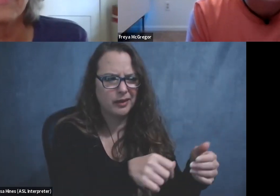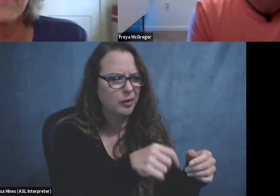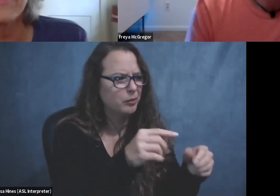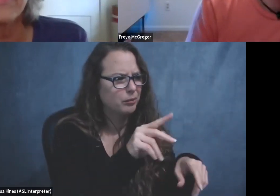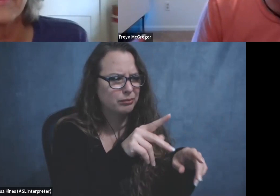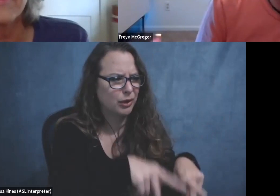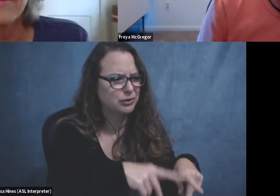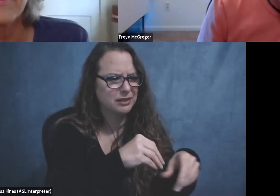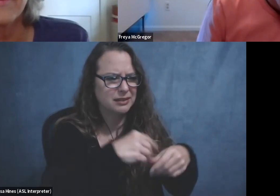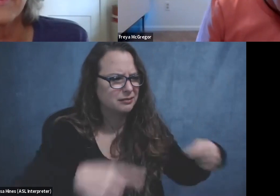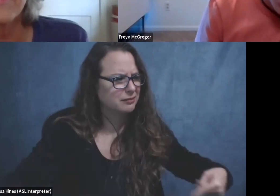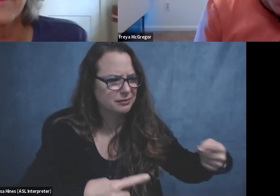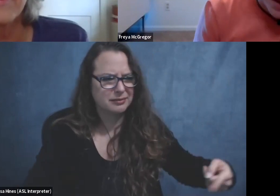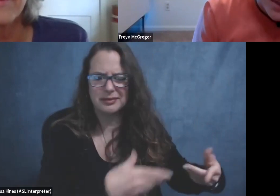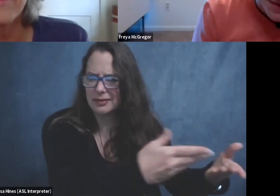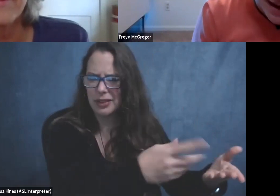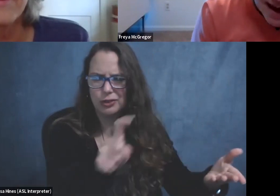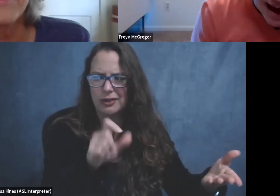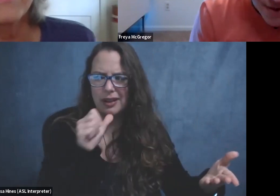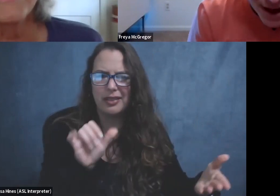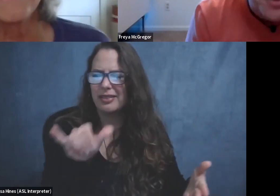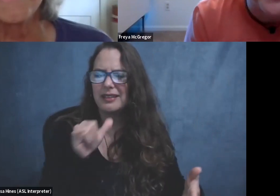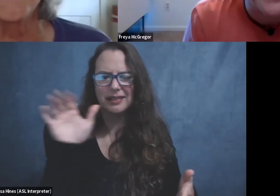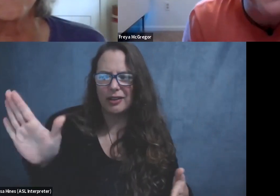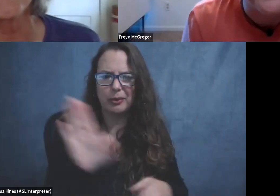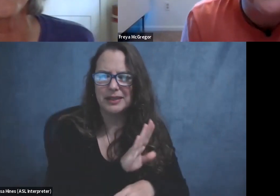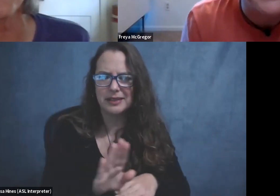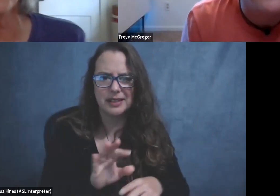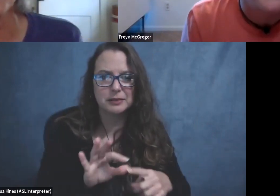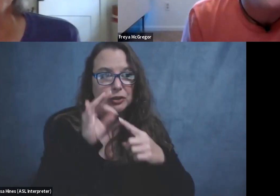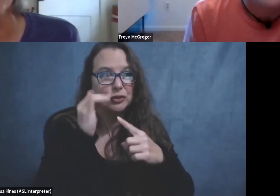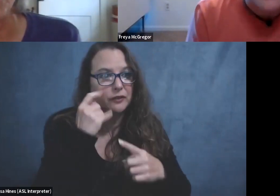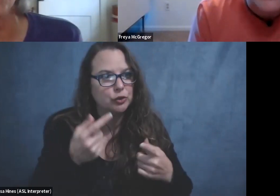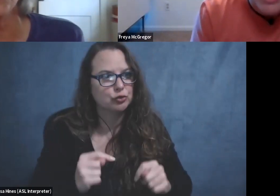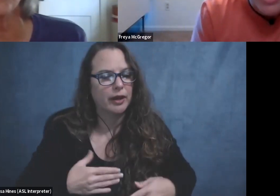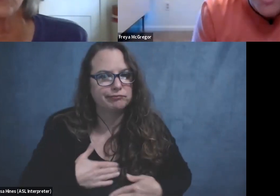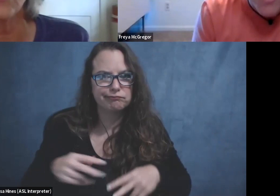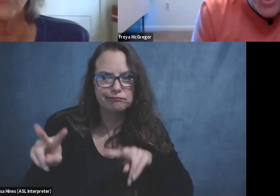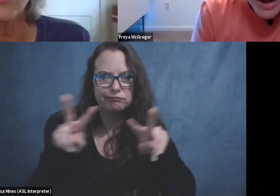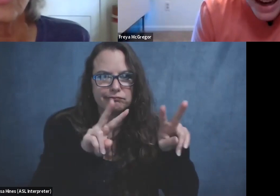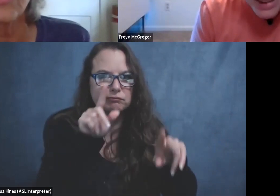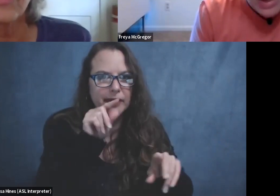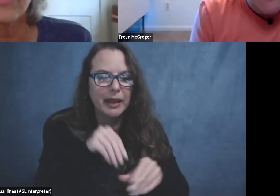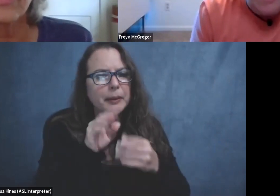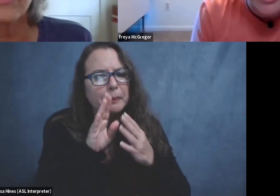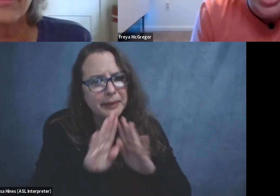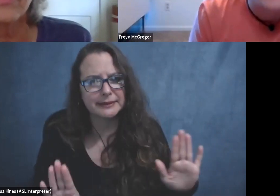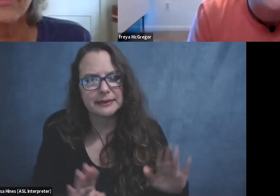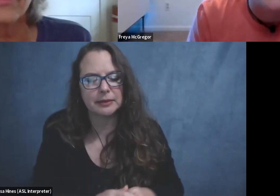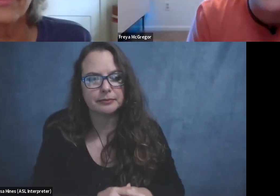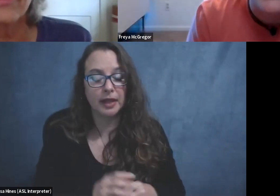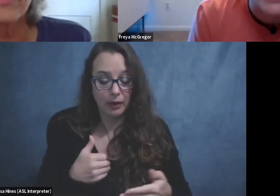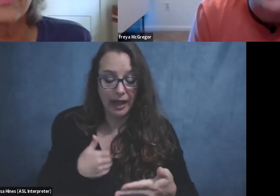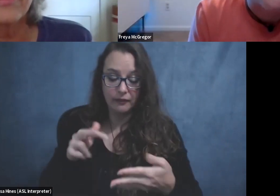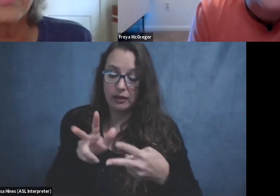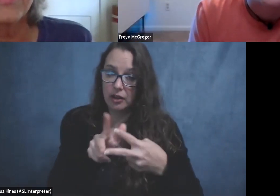especially if they're just trying to go birding in peace, but I have a couple of, a couple of these invasive questions. And before I ask them, I'm just going